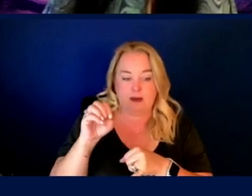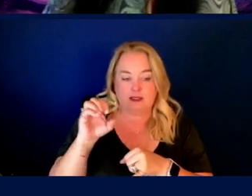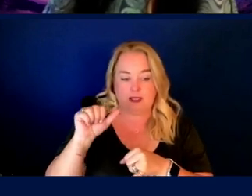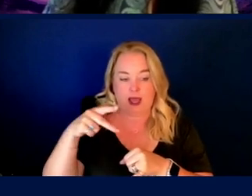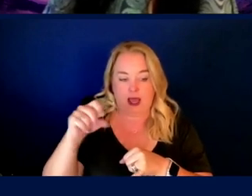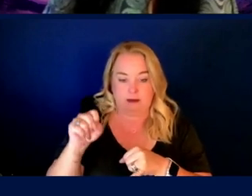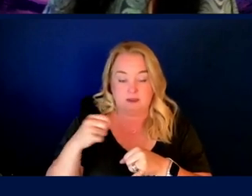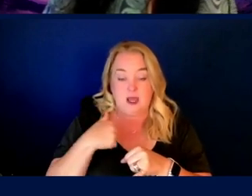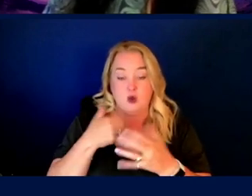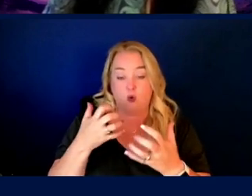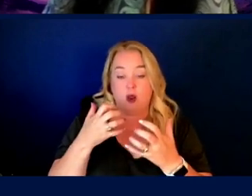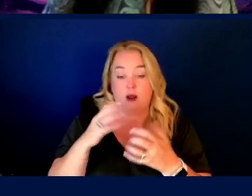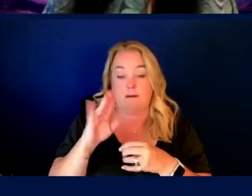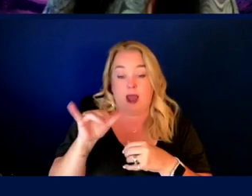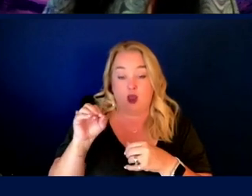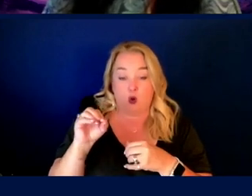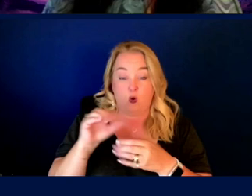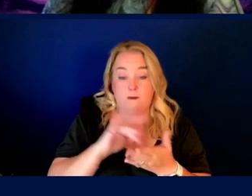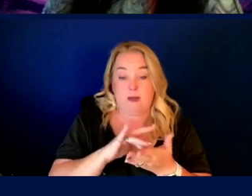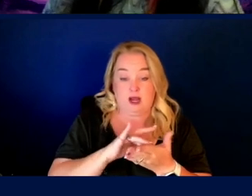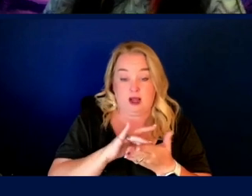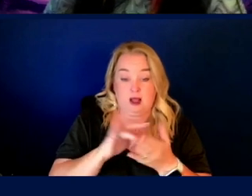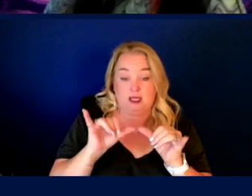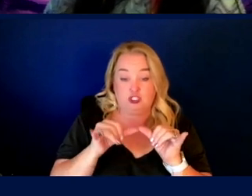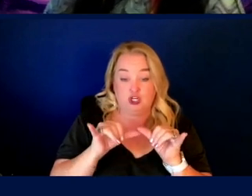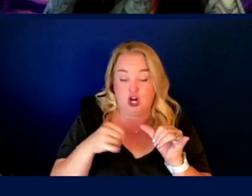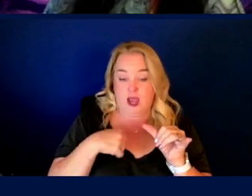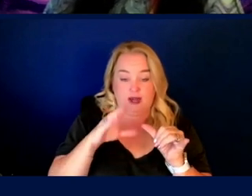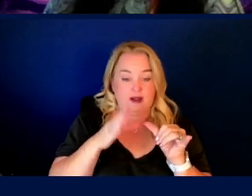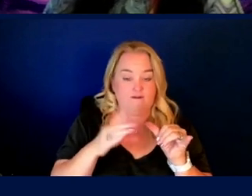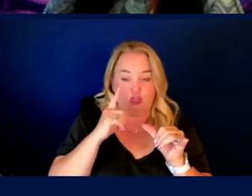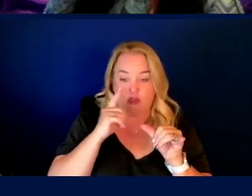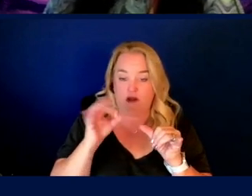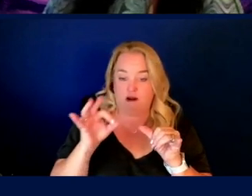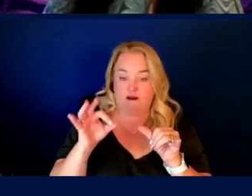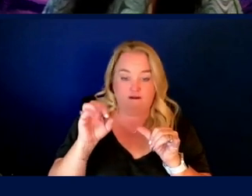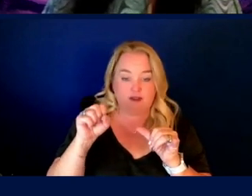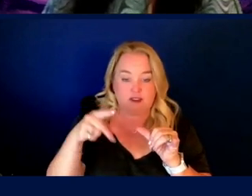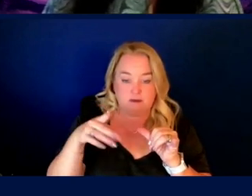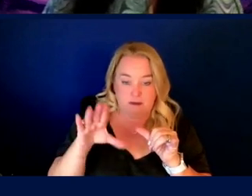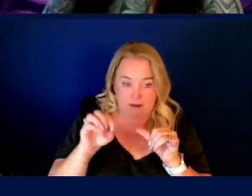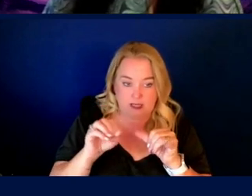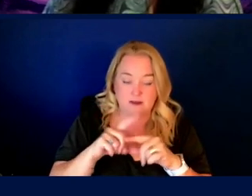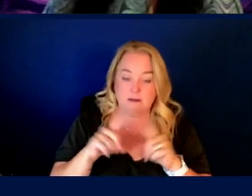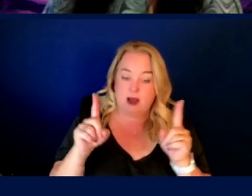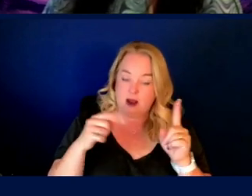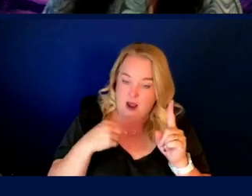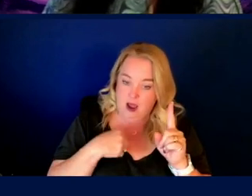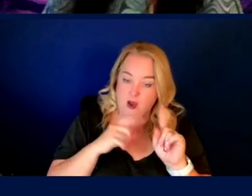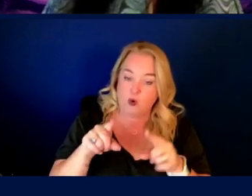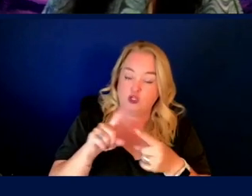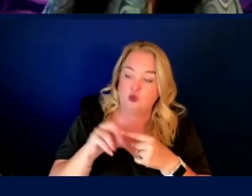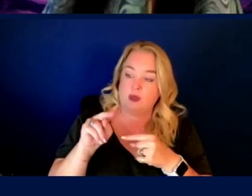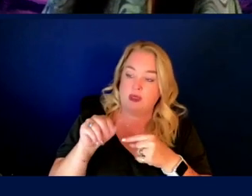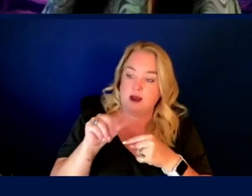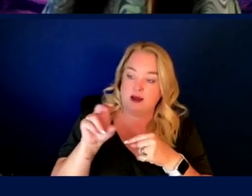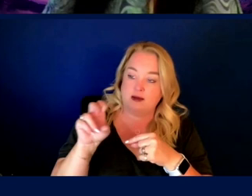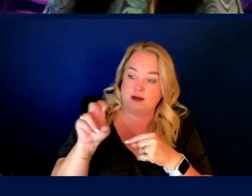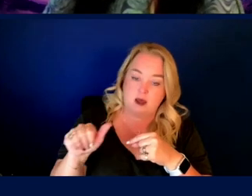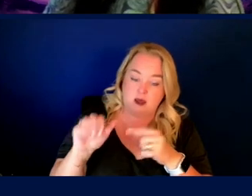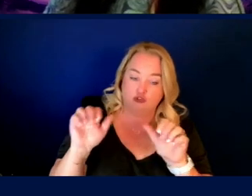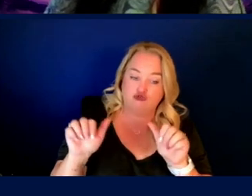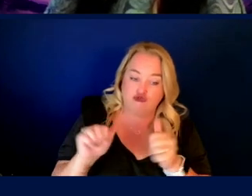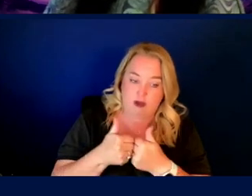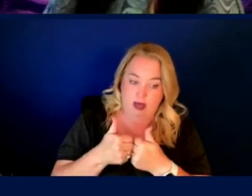on being a biomedical engineer, had never considered a career in space. And many years ago attended, uh, the NASA space apps challenge had great